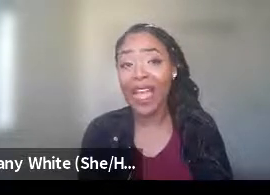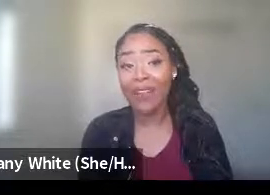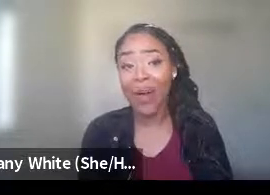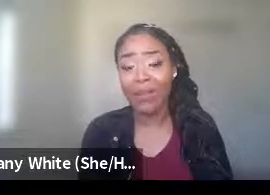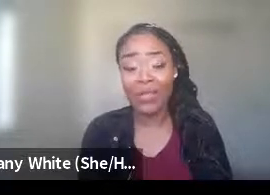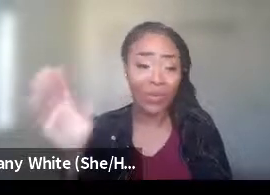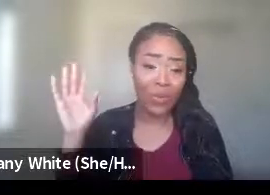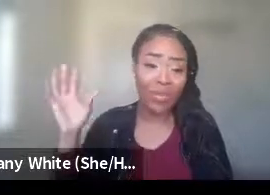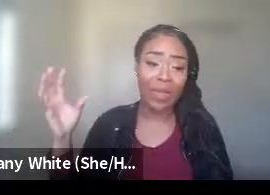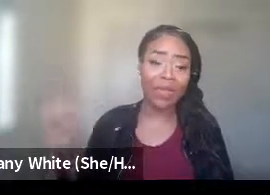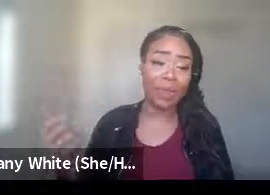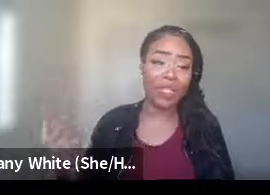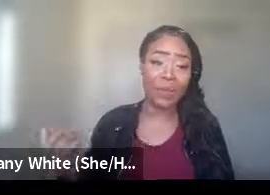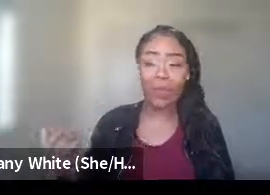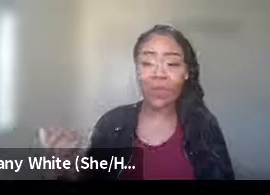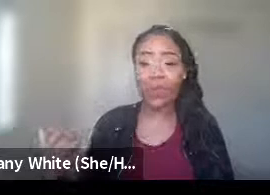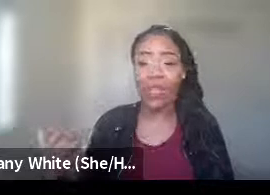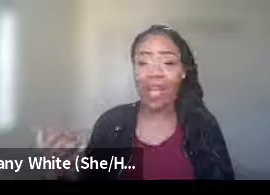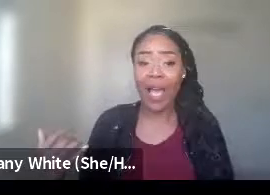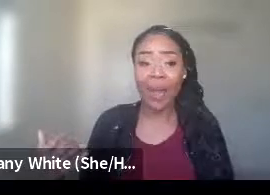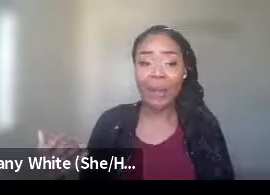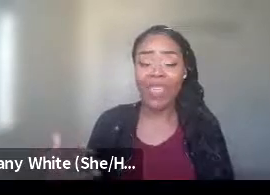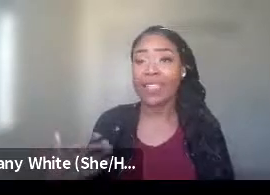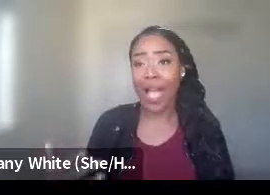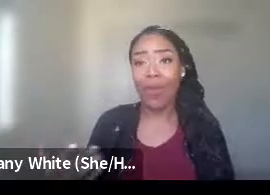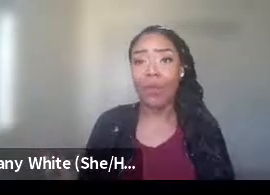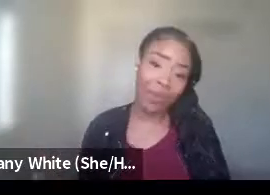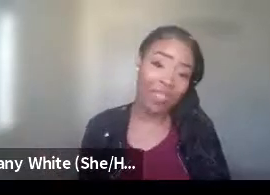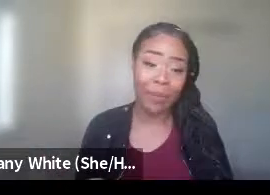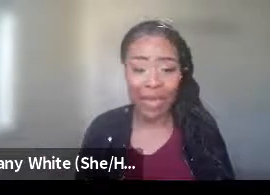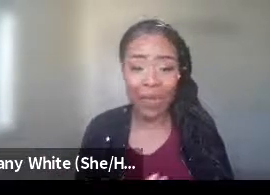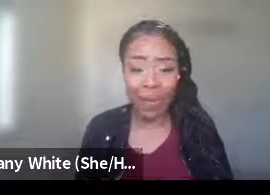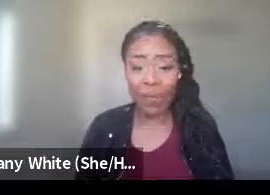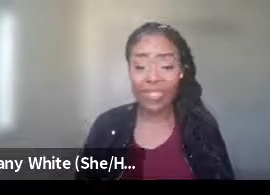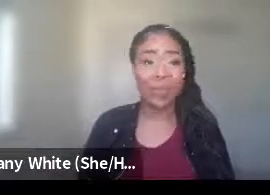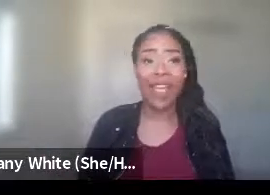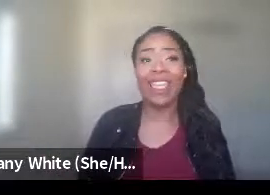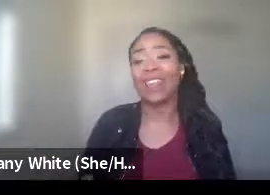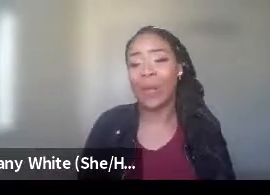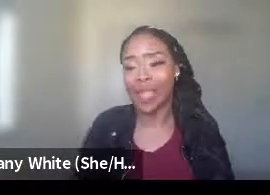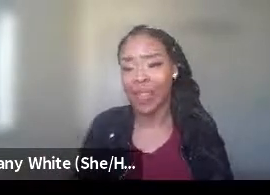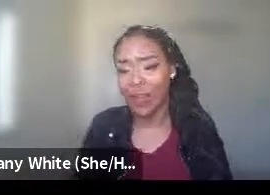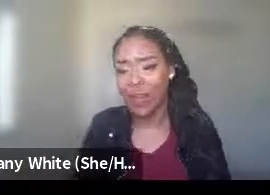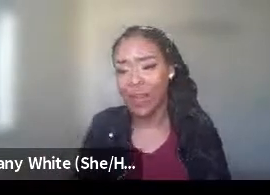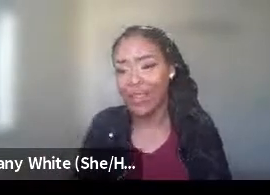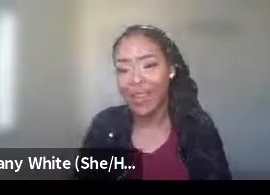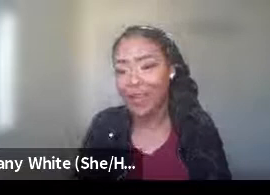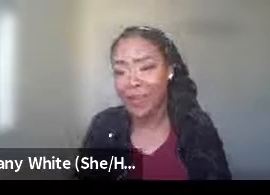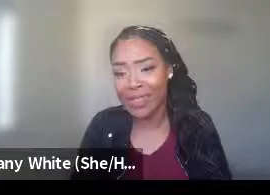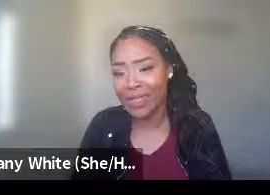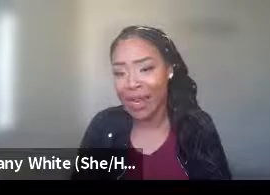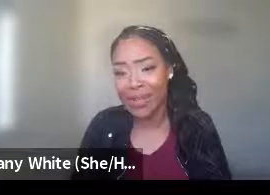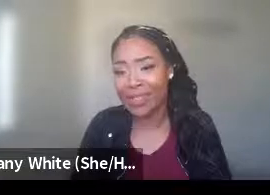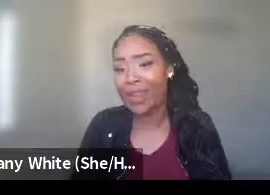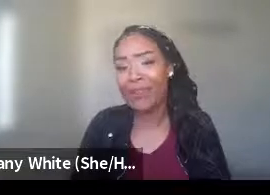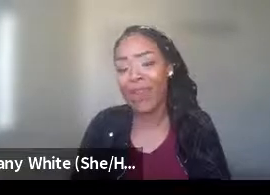therapist. I have all of these schools at my disposal. Yes, I would be able to manage my emotions, but I can't expect that of everyone else. Not